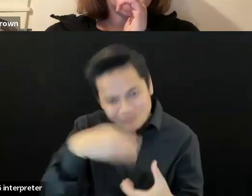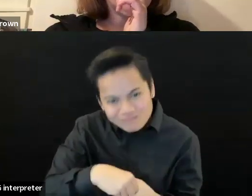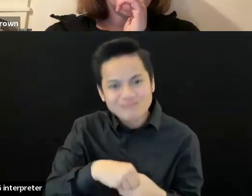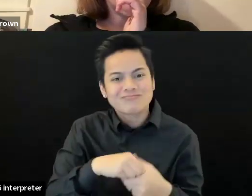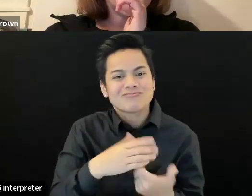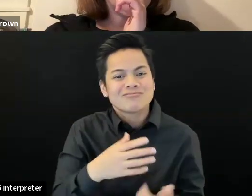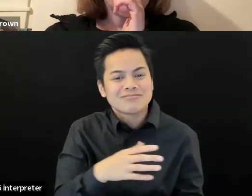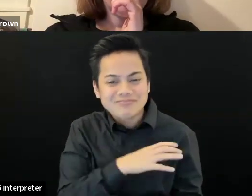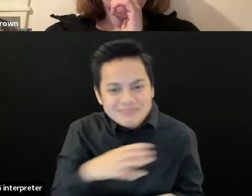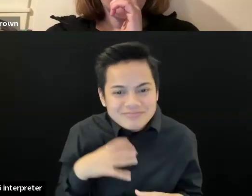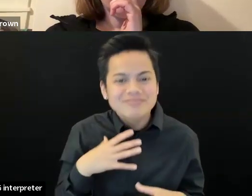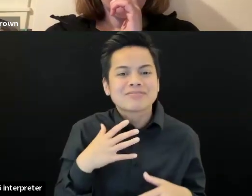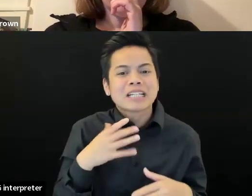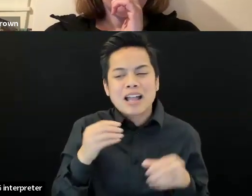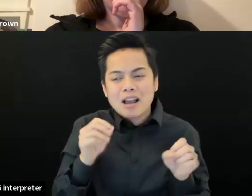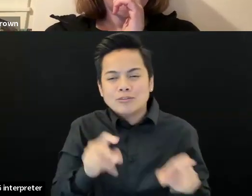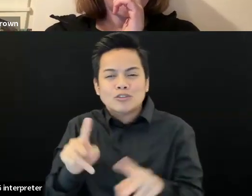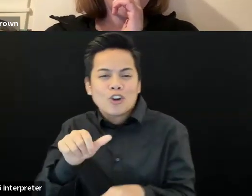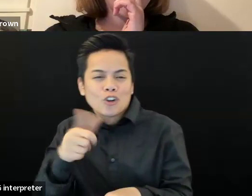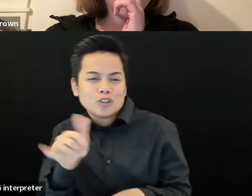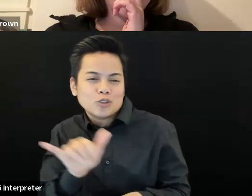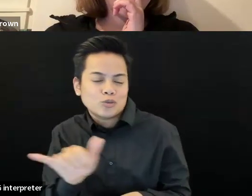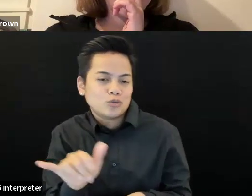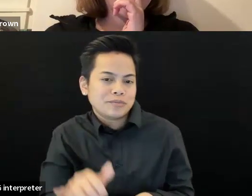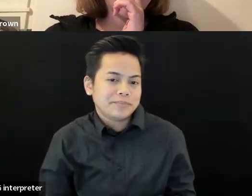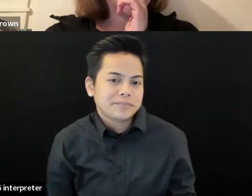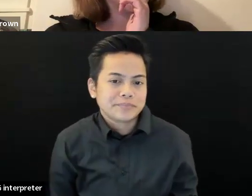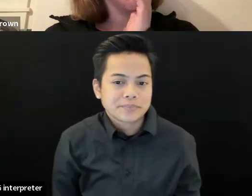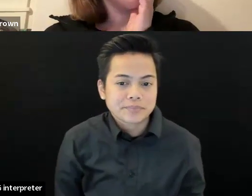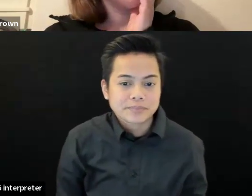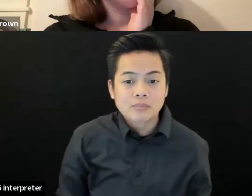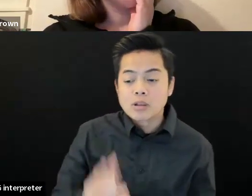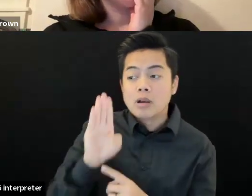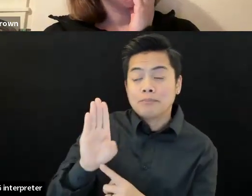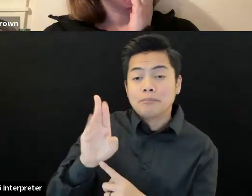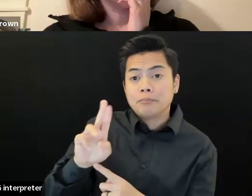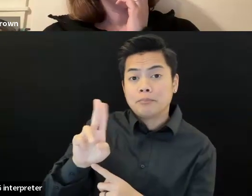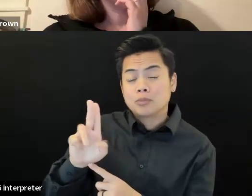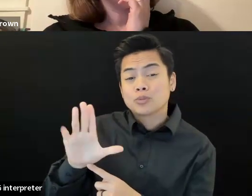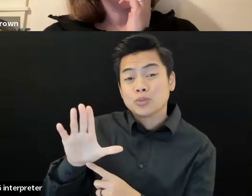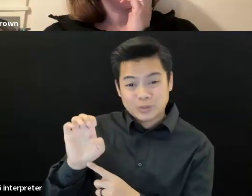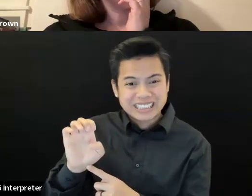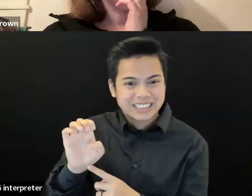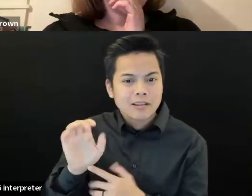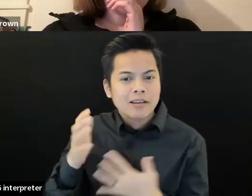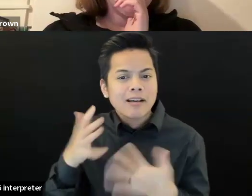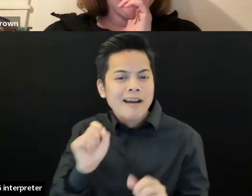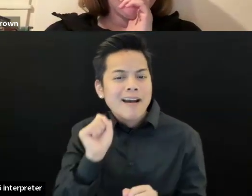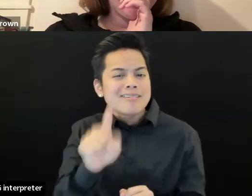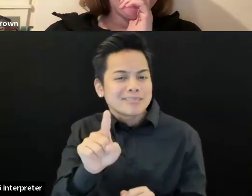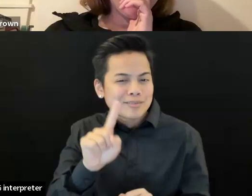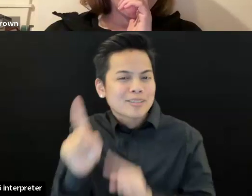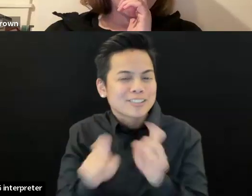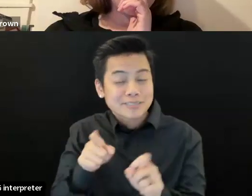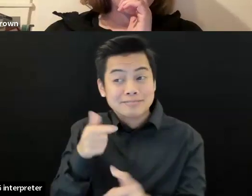And Bruce asked that question. Who's a former juror and a former advisor for phase one of this project when, when, uh, the strategic